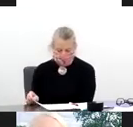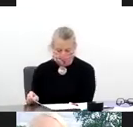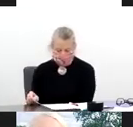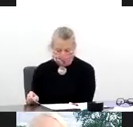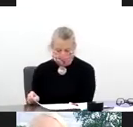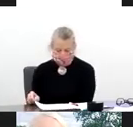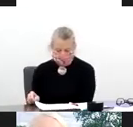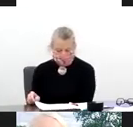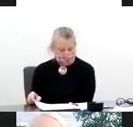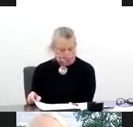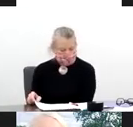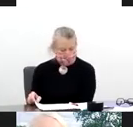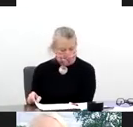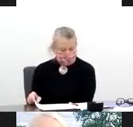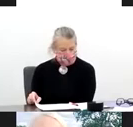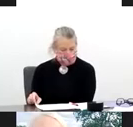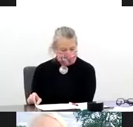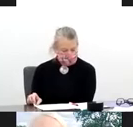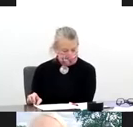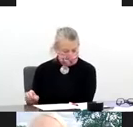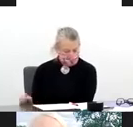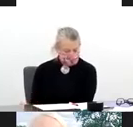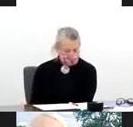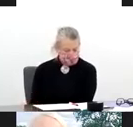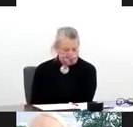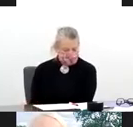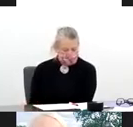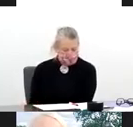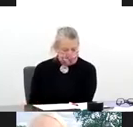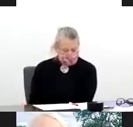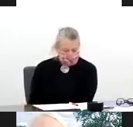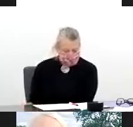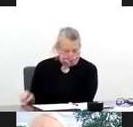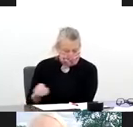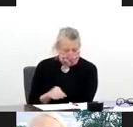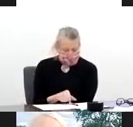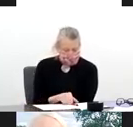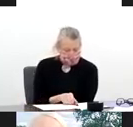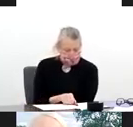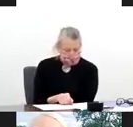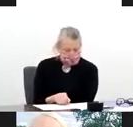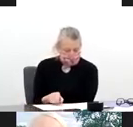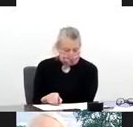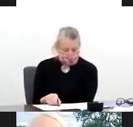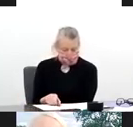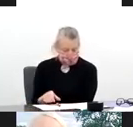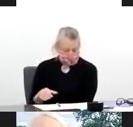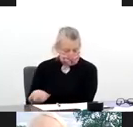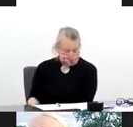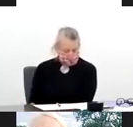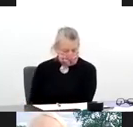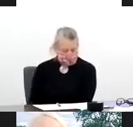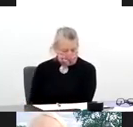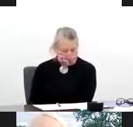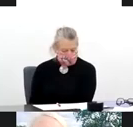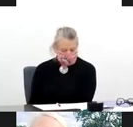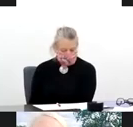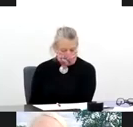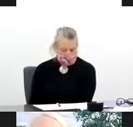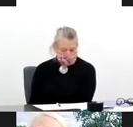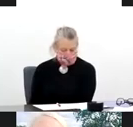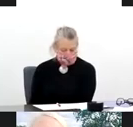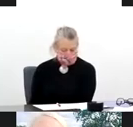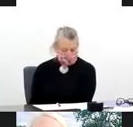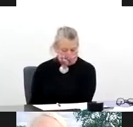States did not shut down as much as Italy and Spain, as a representative of the European Union. This was